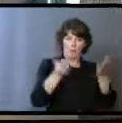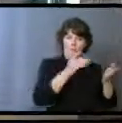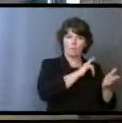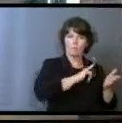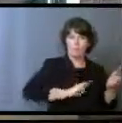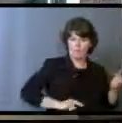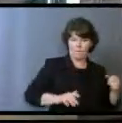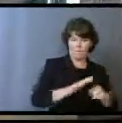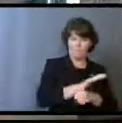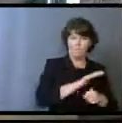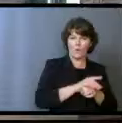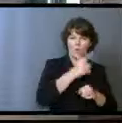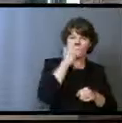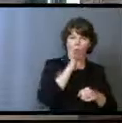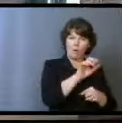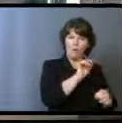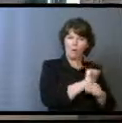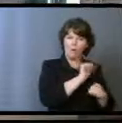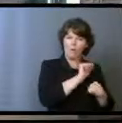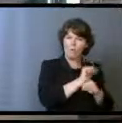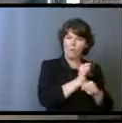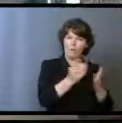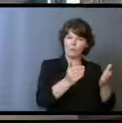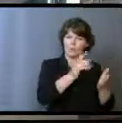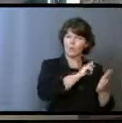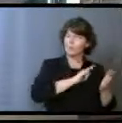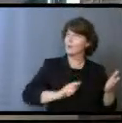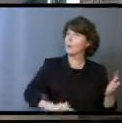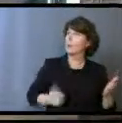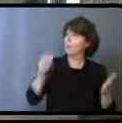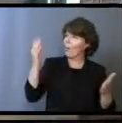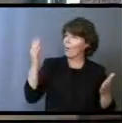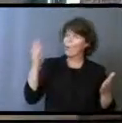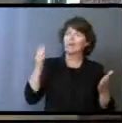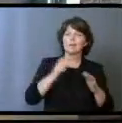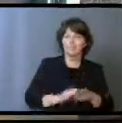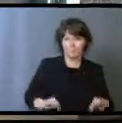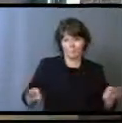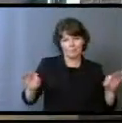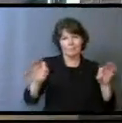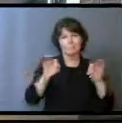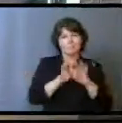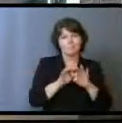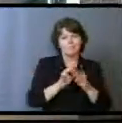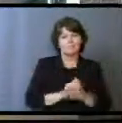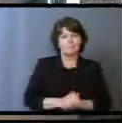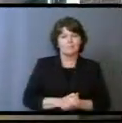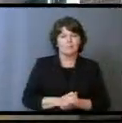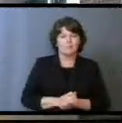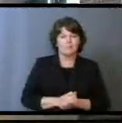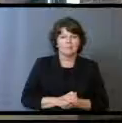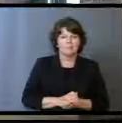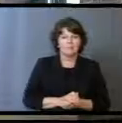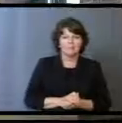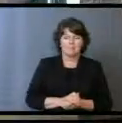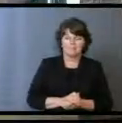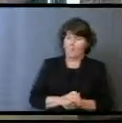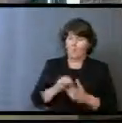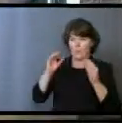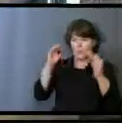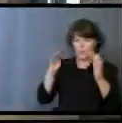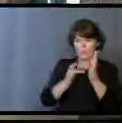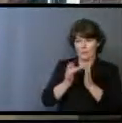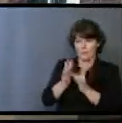Lord because you know that your labor in the Lord is not in vain. You see, whether it's teaching Bible